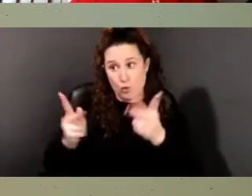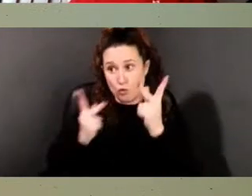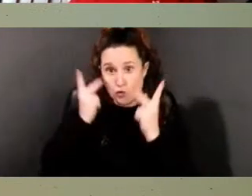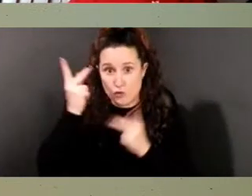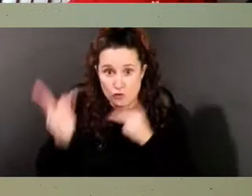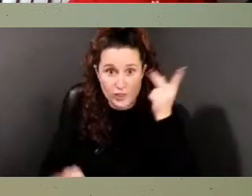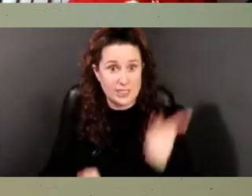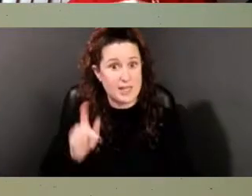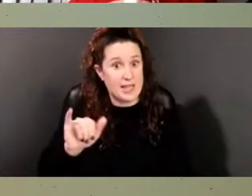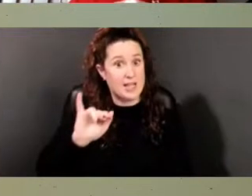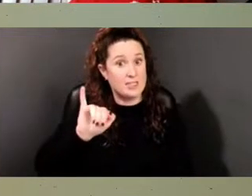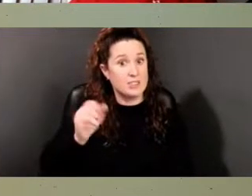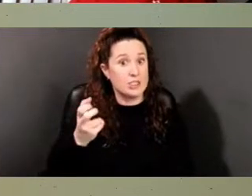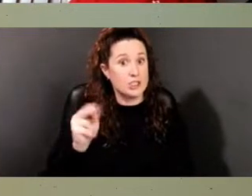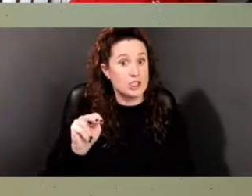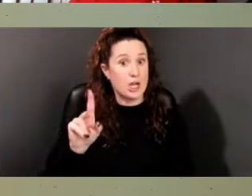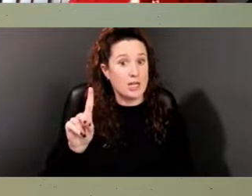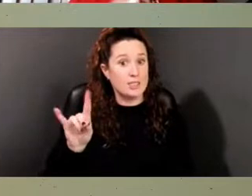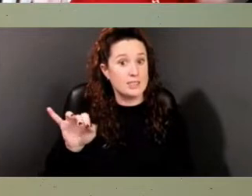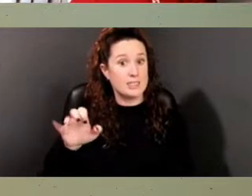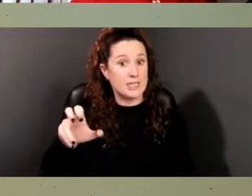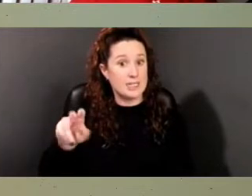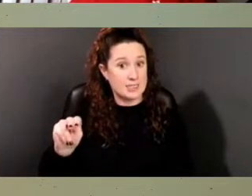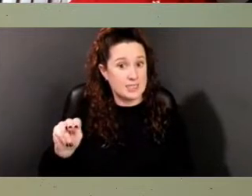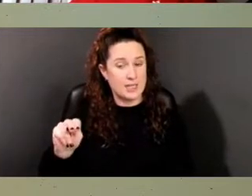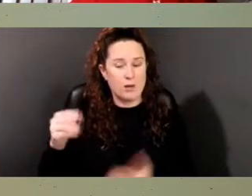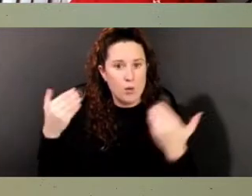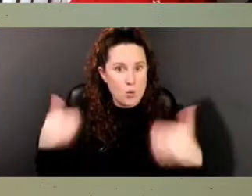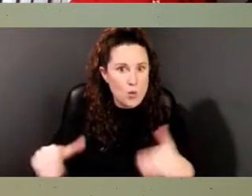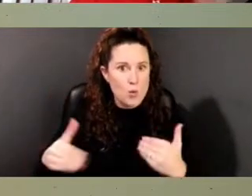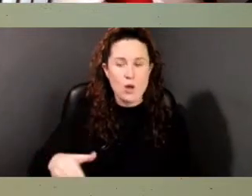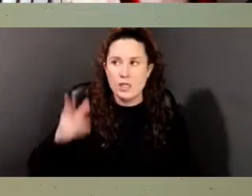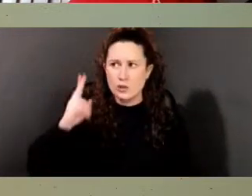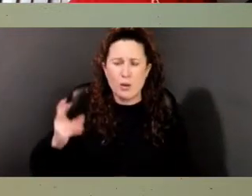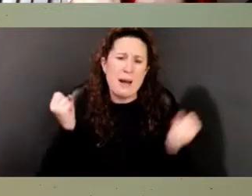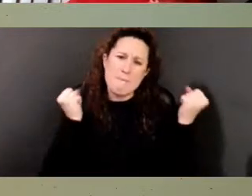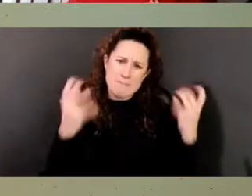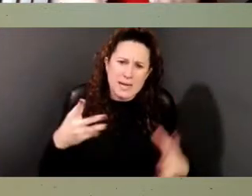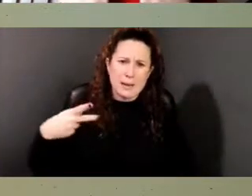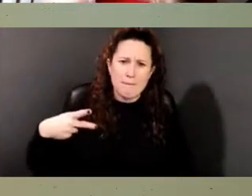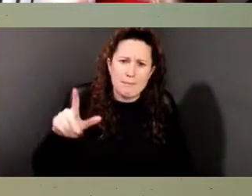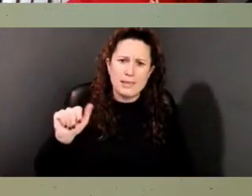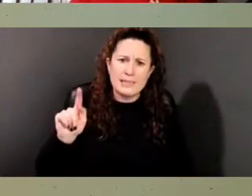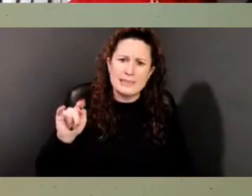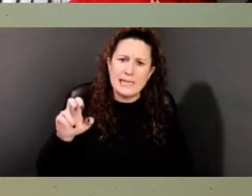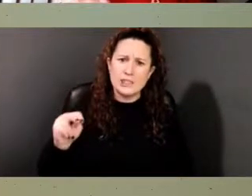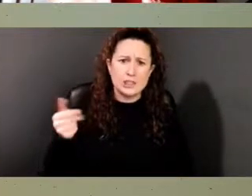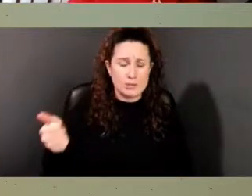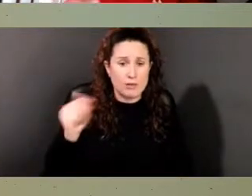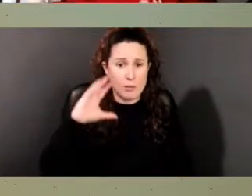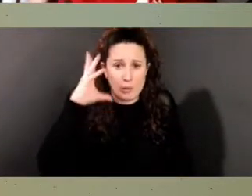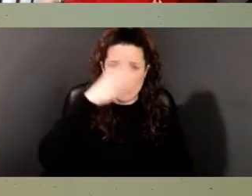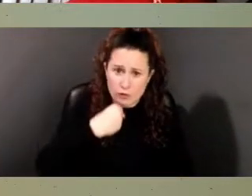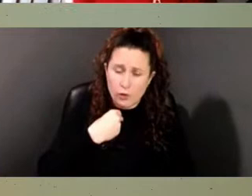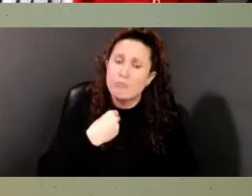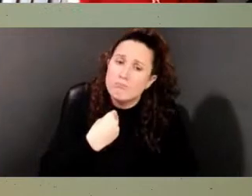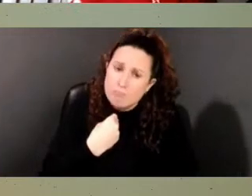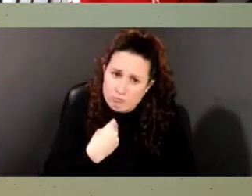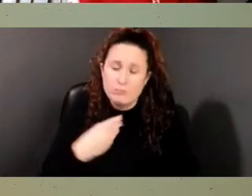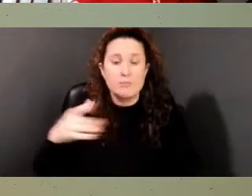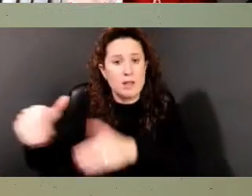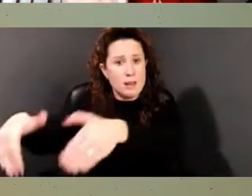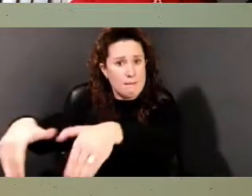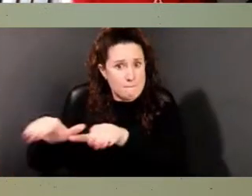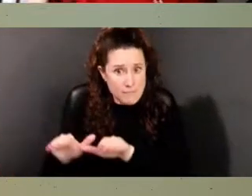serene space. A lot of historical plantations are beautiful. Right? But that burial ground reflects the